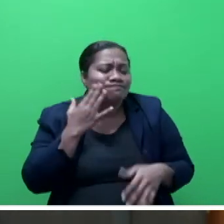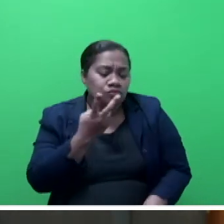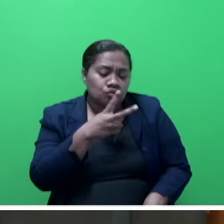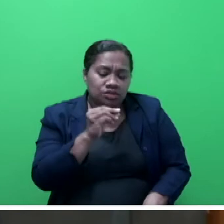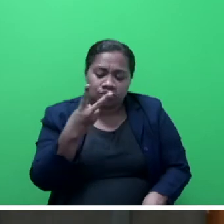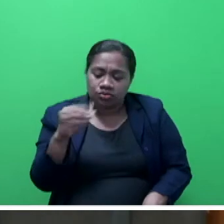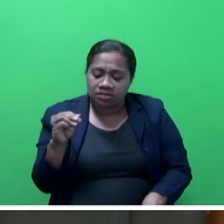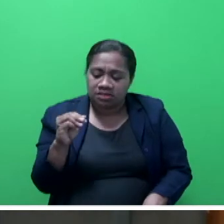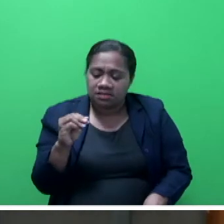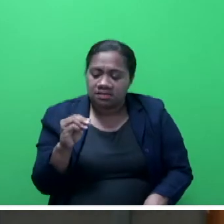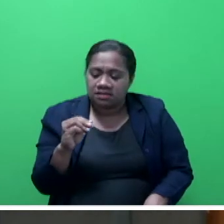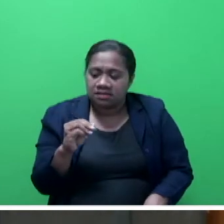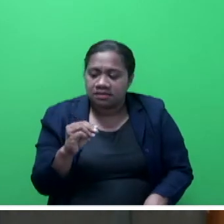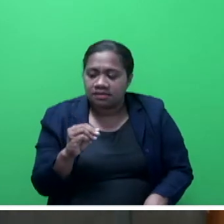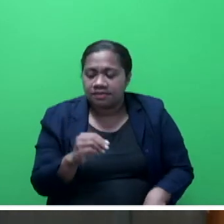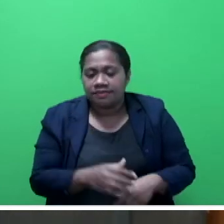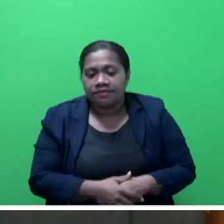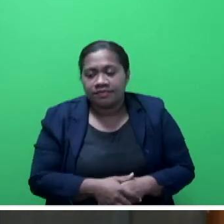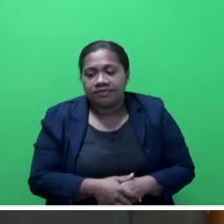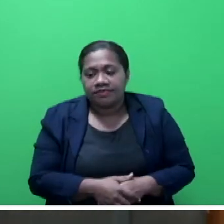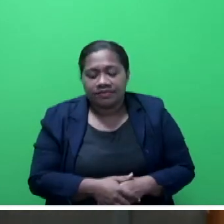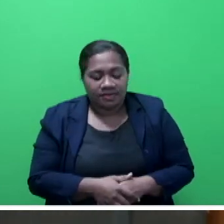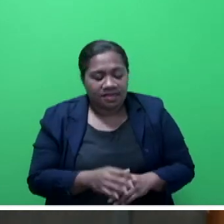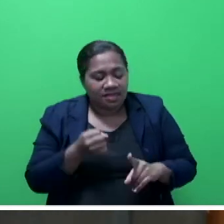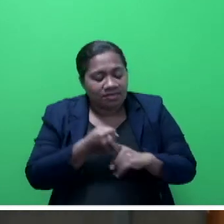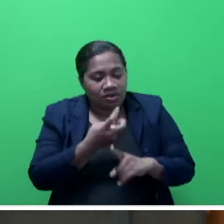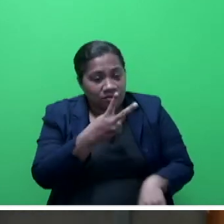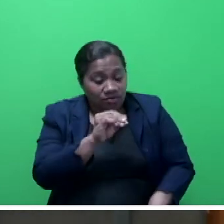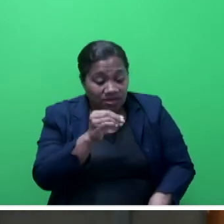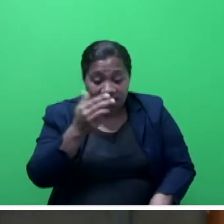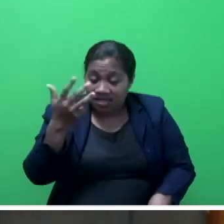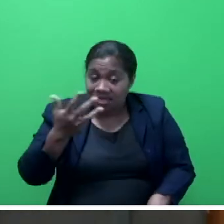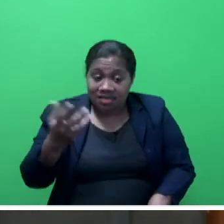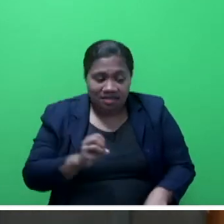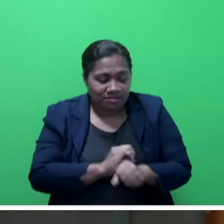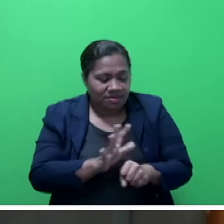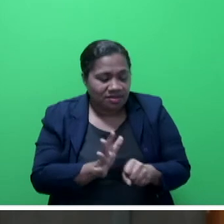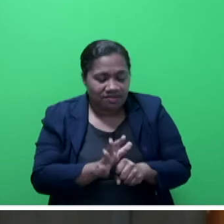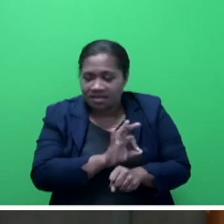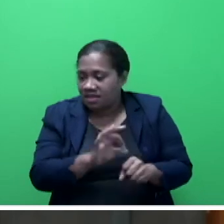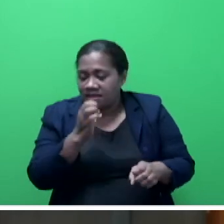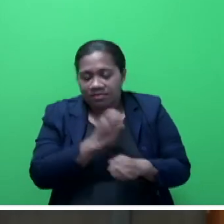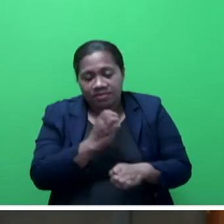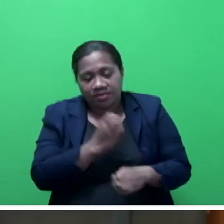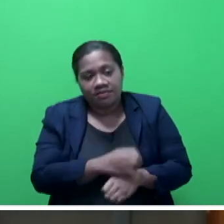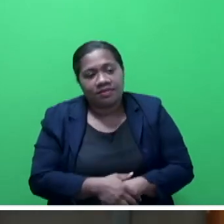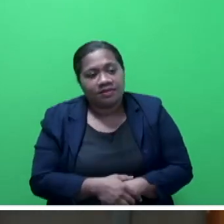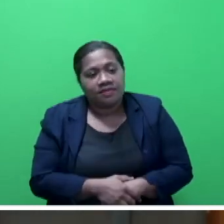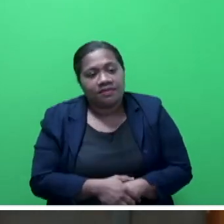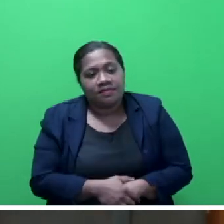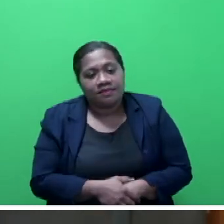as a response to the impact of the-19 pandemic on unemployment and the need to increase food security.